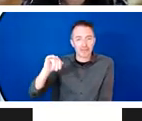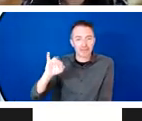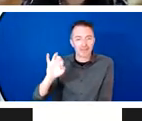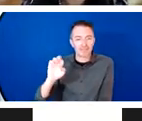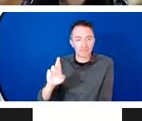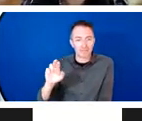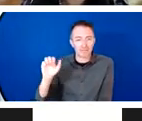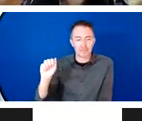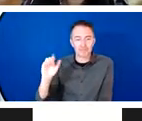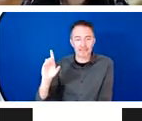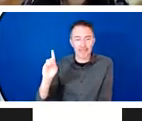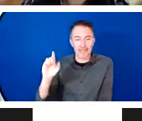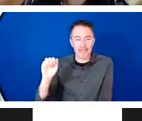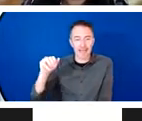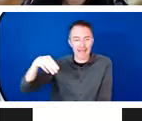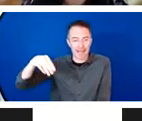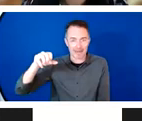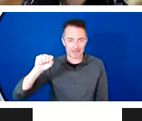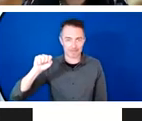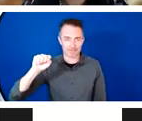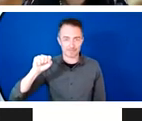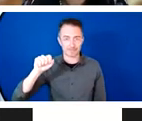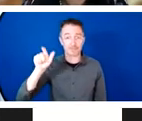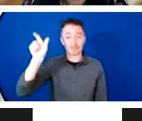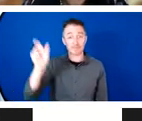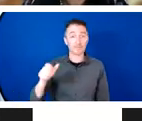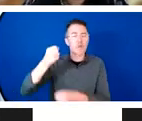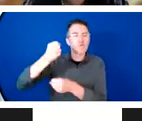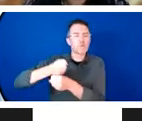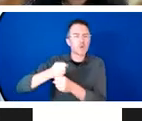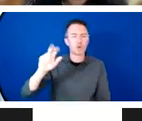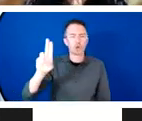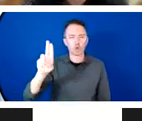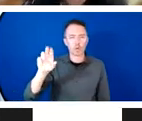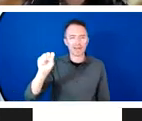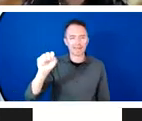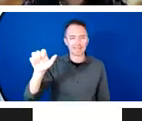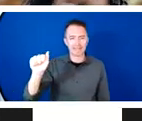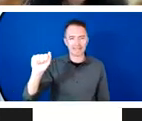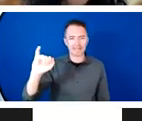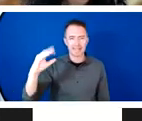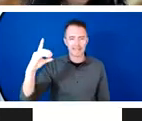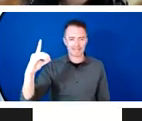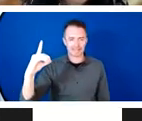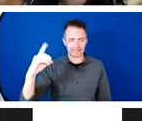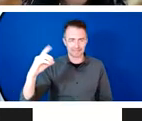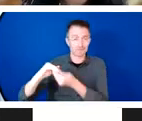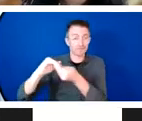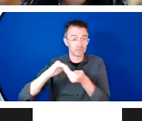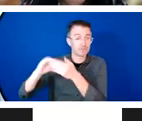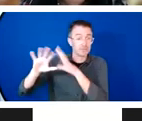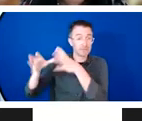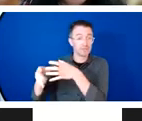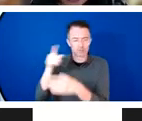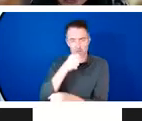USAID to really offer the closing remarks and Miss Adams I'm going to ask you also to officially close this event